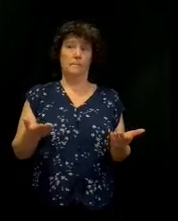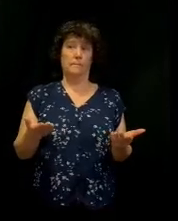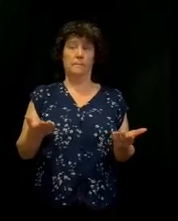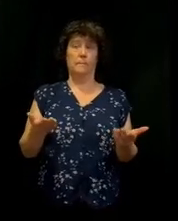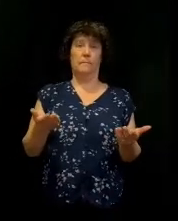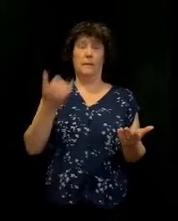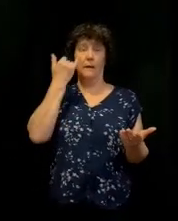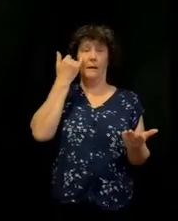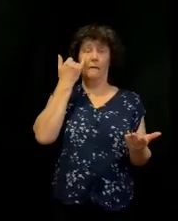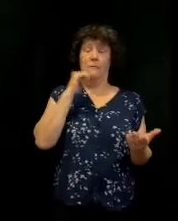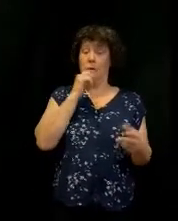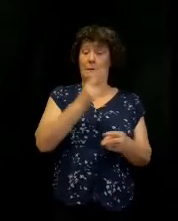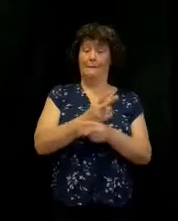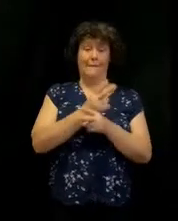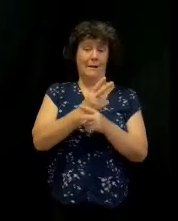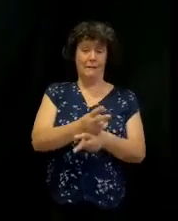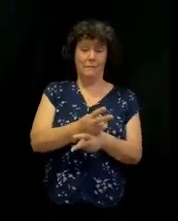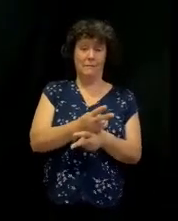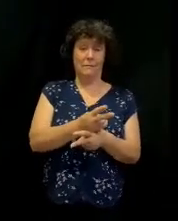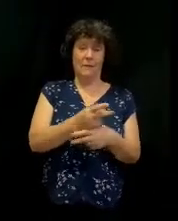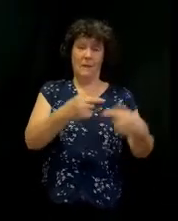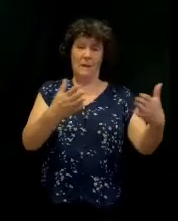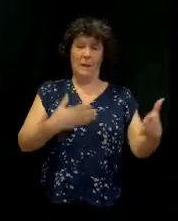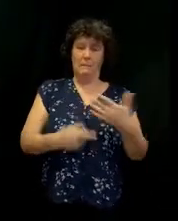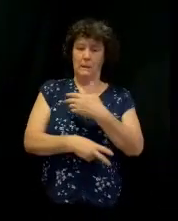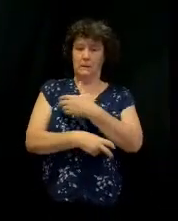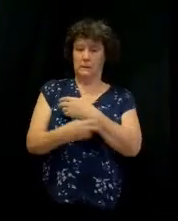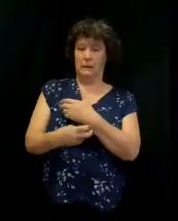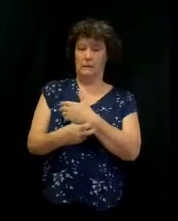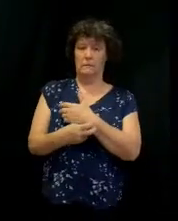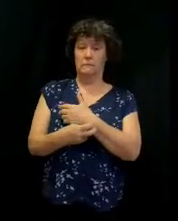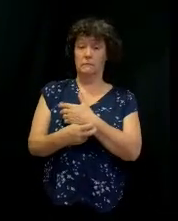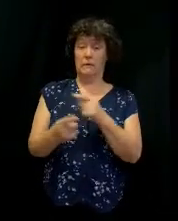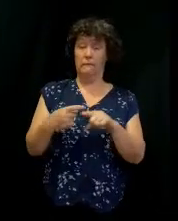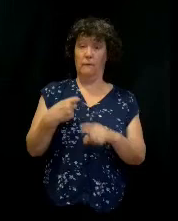And if you and I don't watch out, we'll let the enemy steal it right from us.